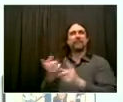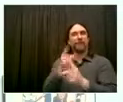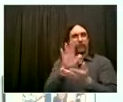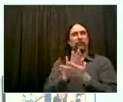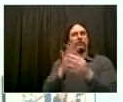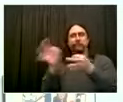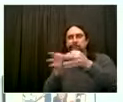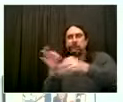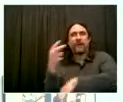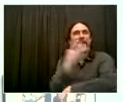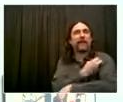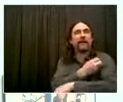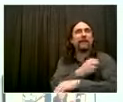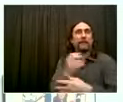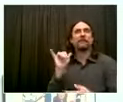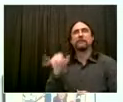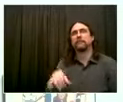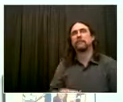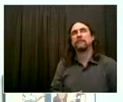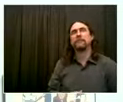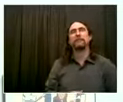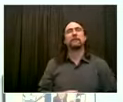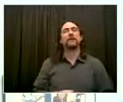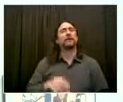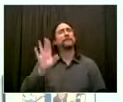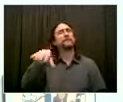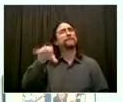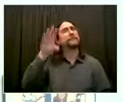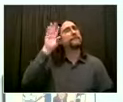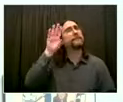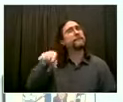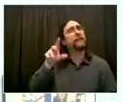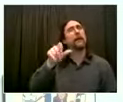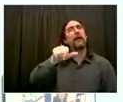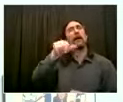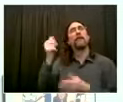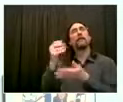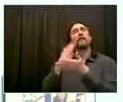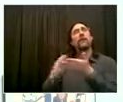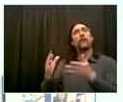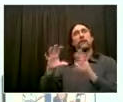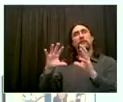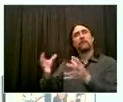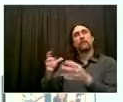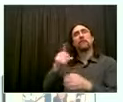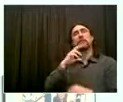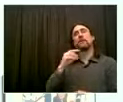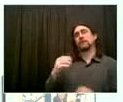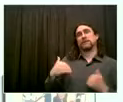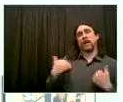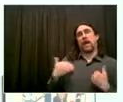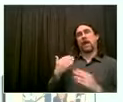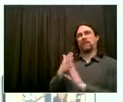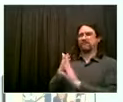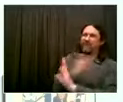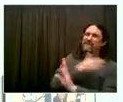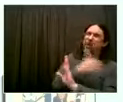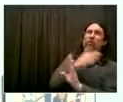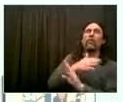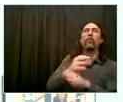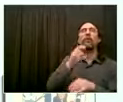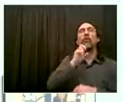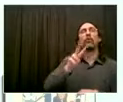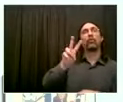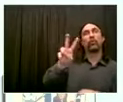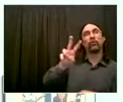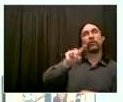And Pfizer did indicate yesterday that they're planning to submit results from that later on in the summer. And it